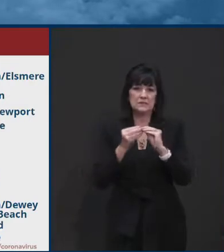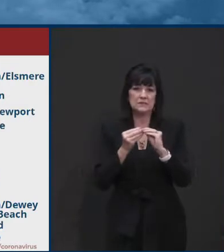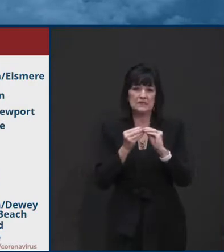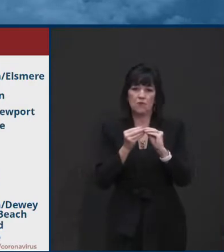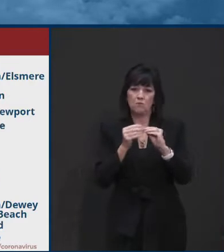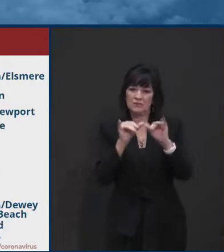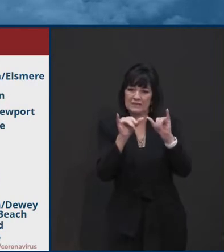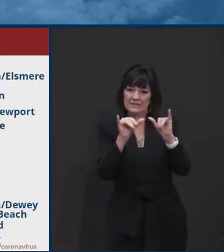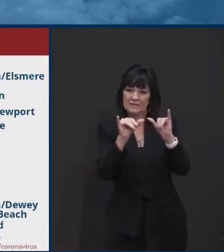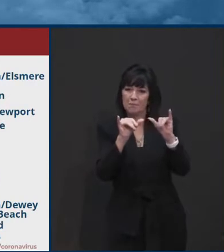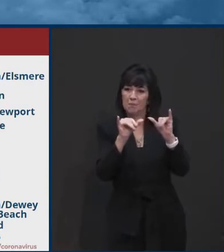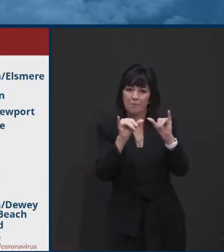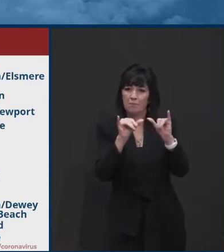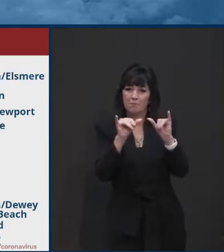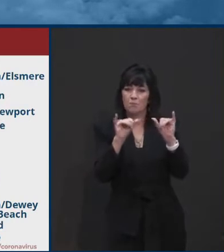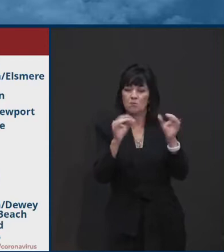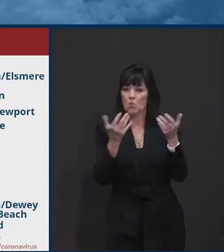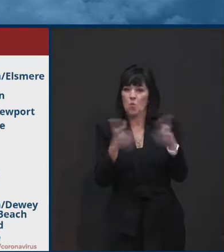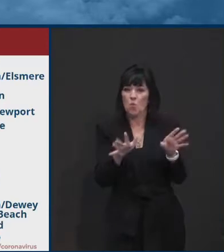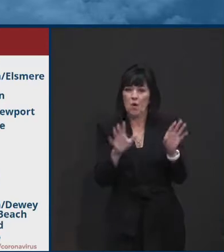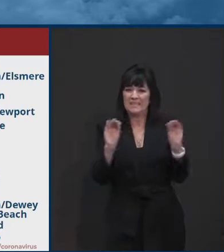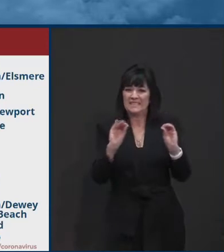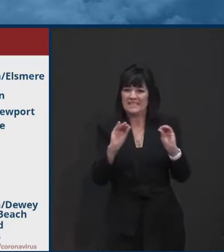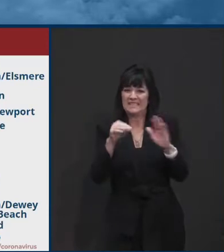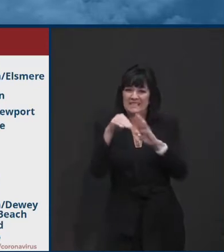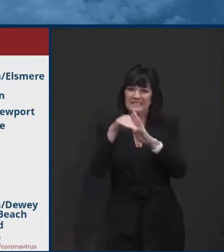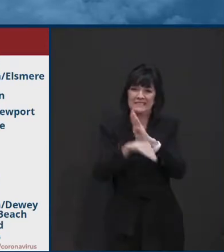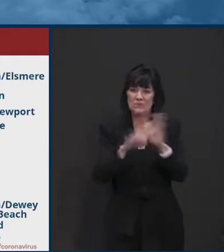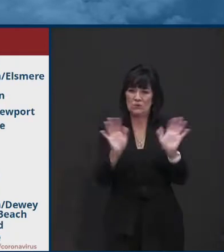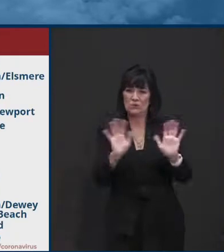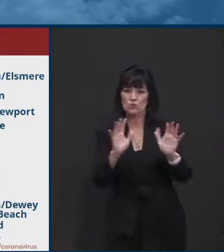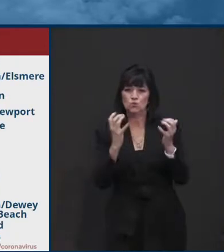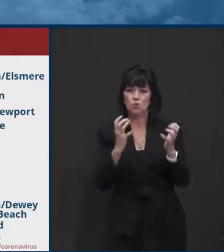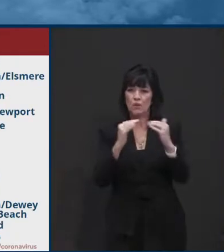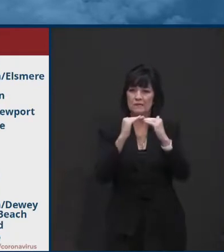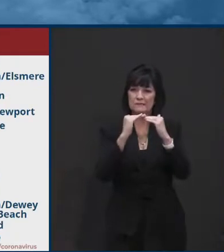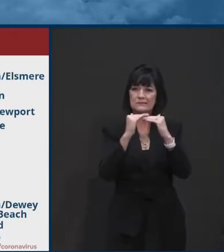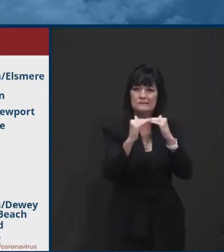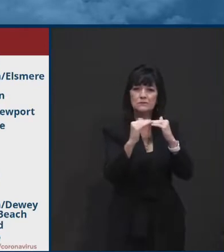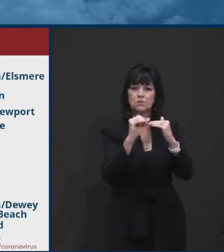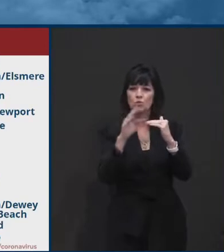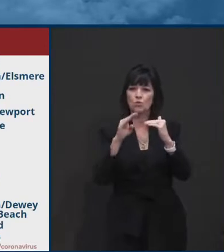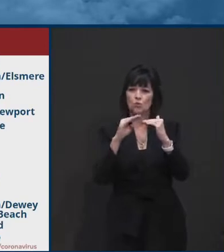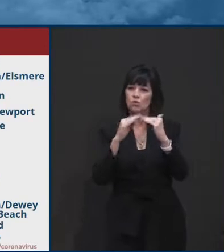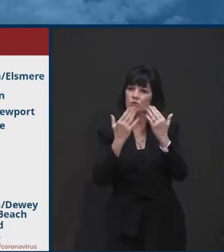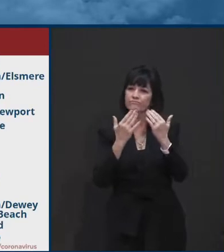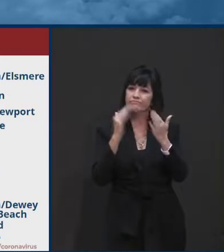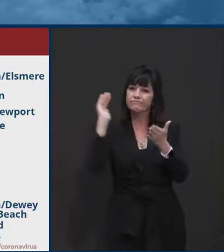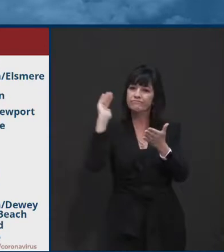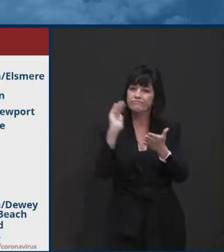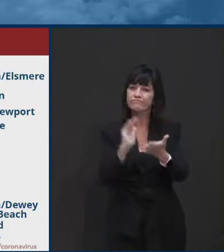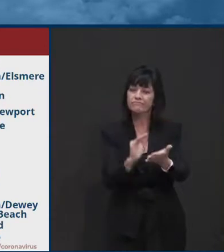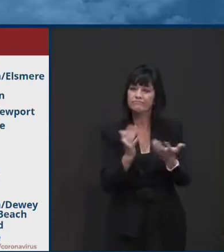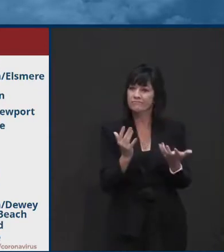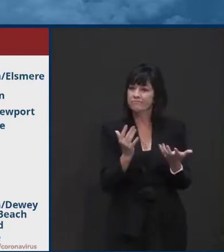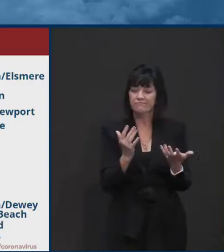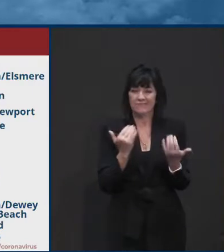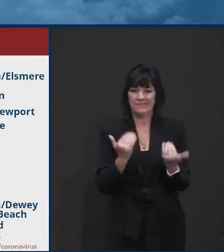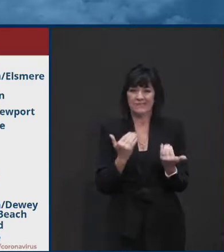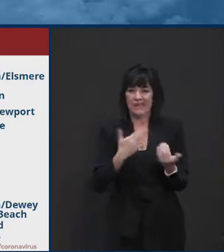stay lower. Um, but clearly we've seen, uh, an acceleration of our cases,